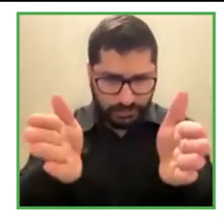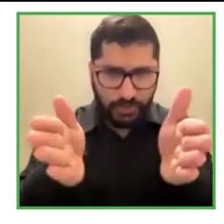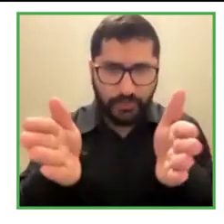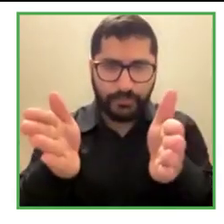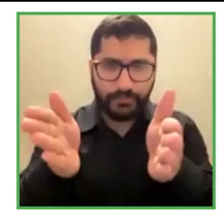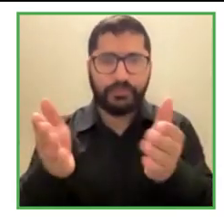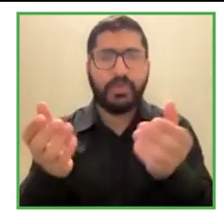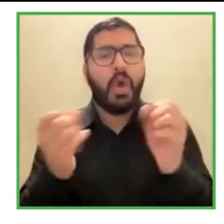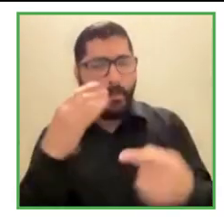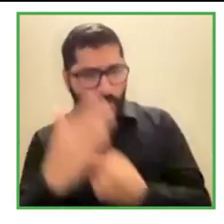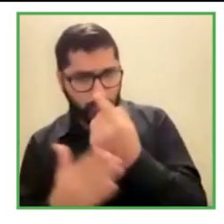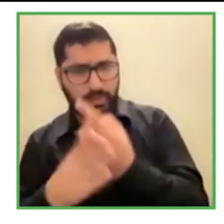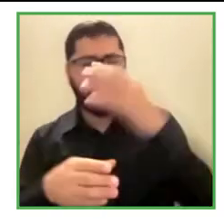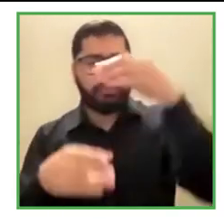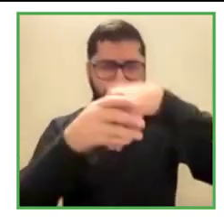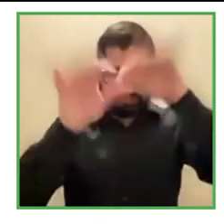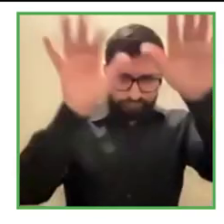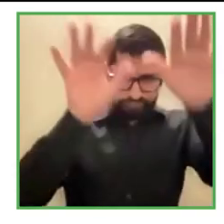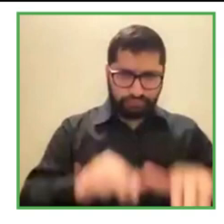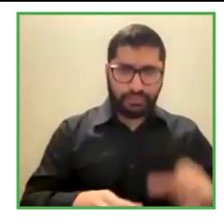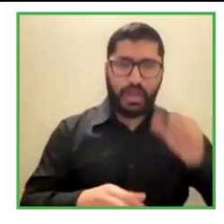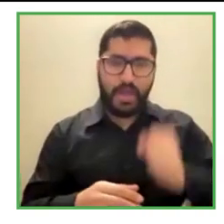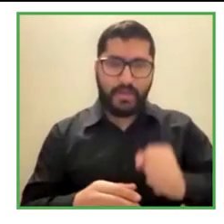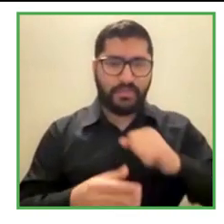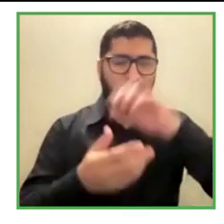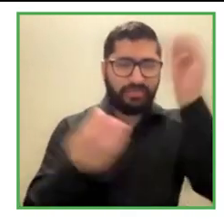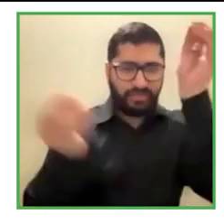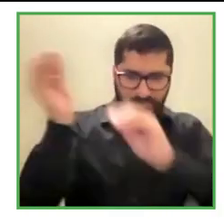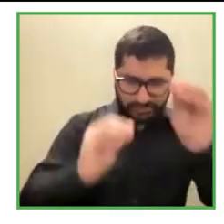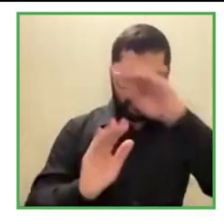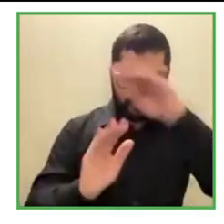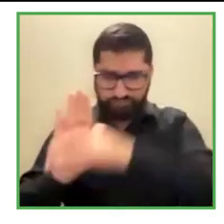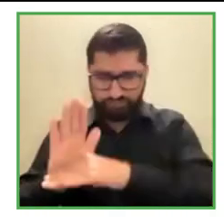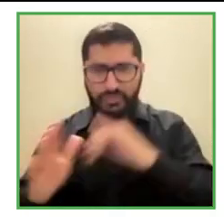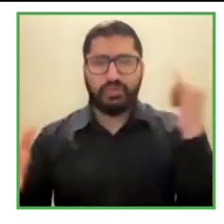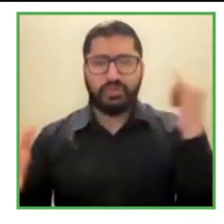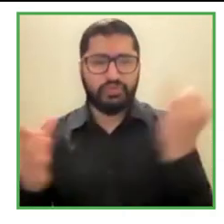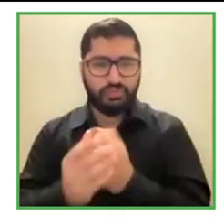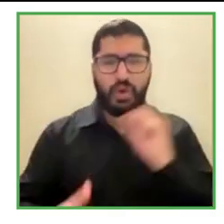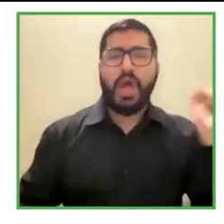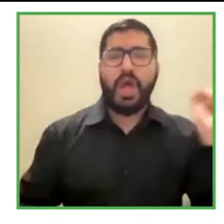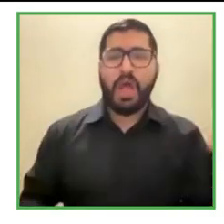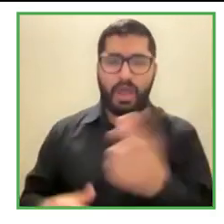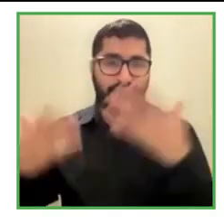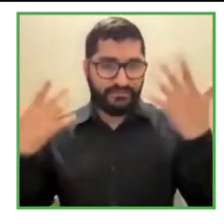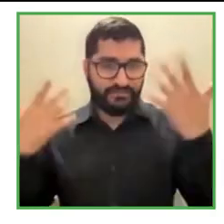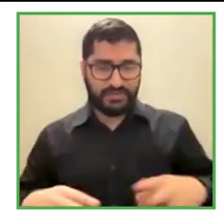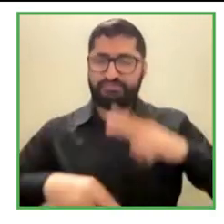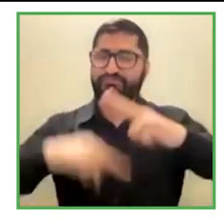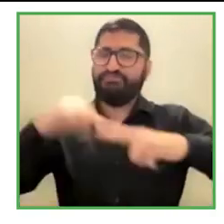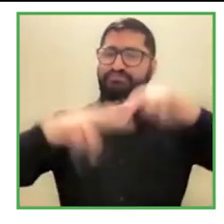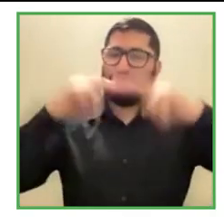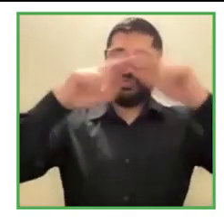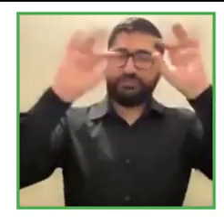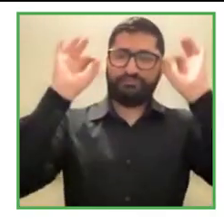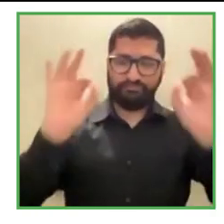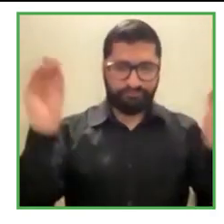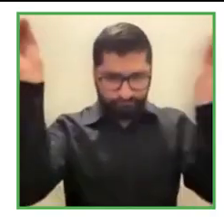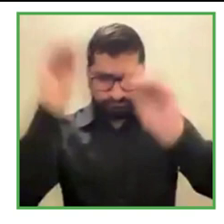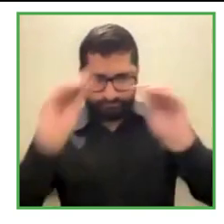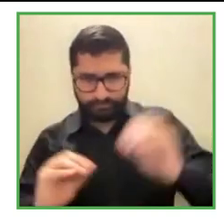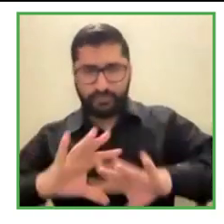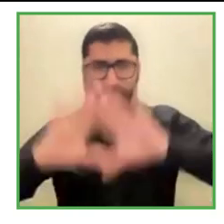everything that is being created in the world right now. So we hope to have a big influence in the digital transformation